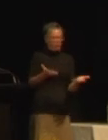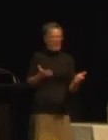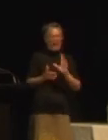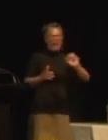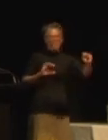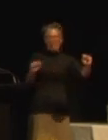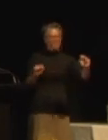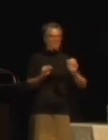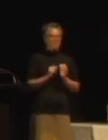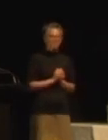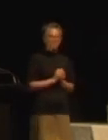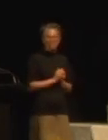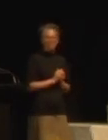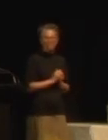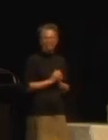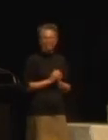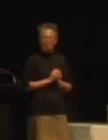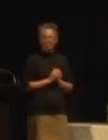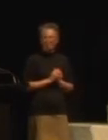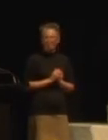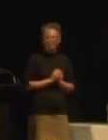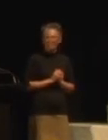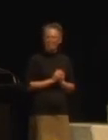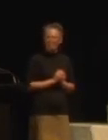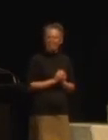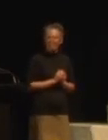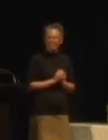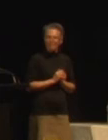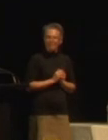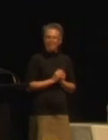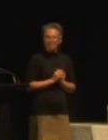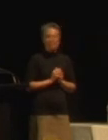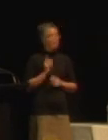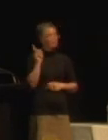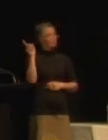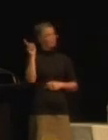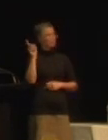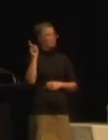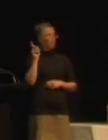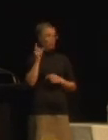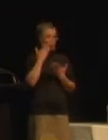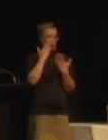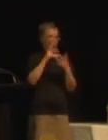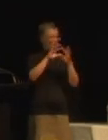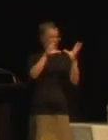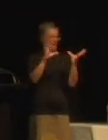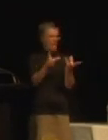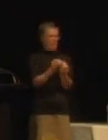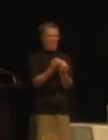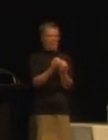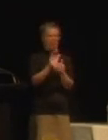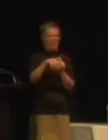This next design was a comprehensive guide with information about everything in Utipapa and NZSL.